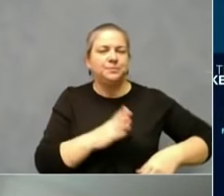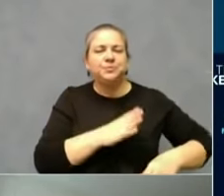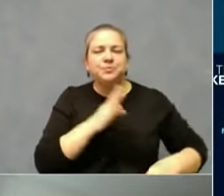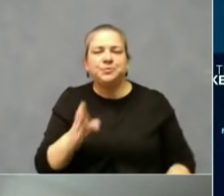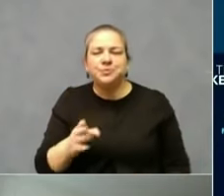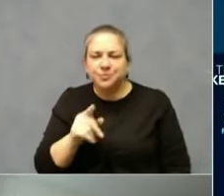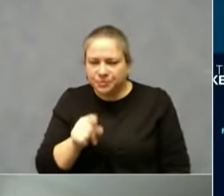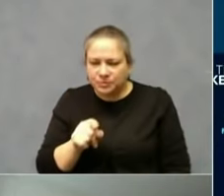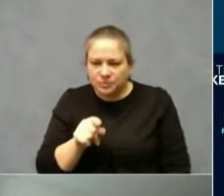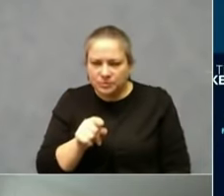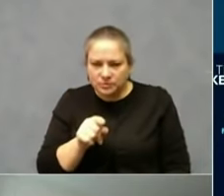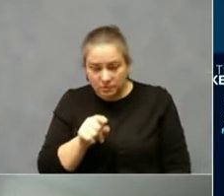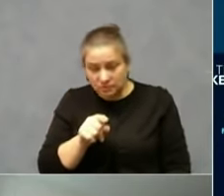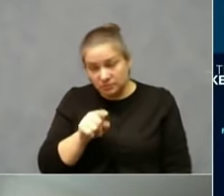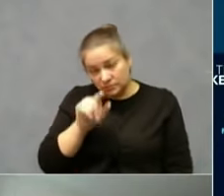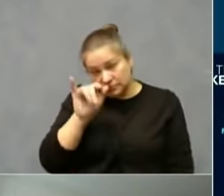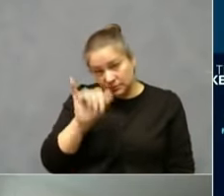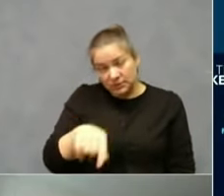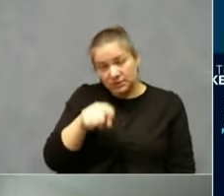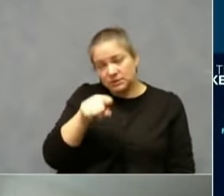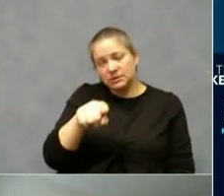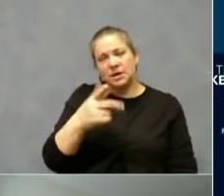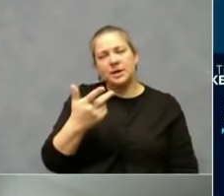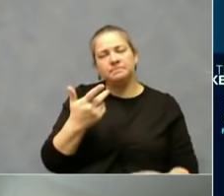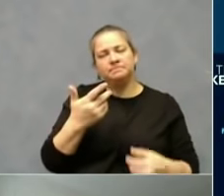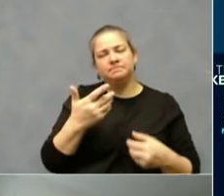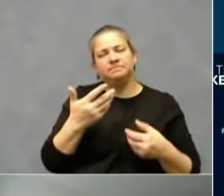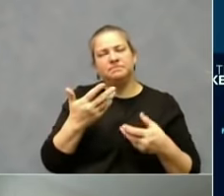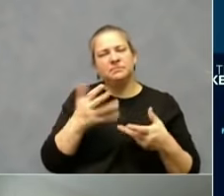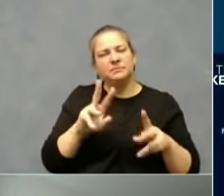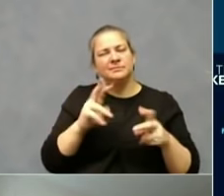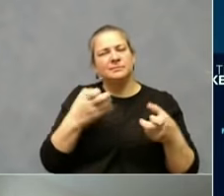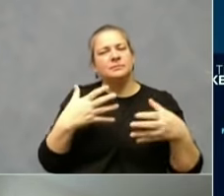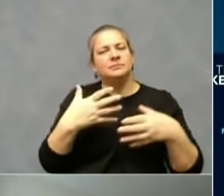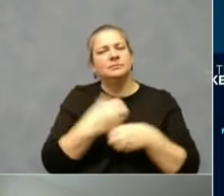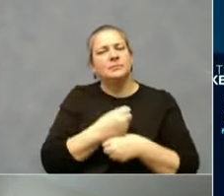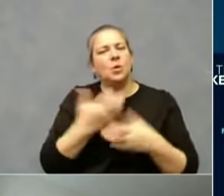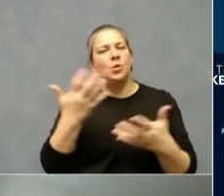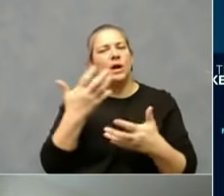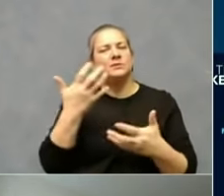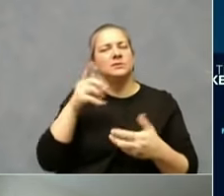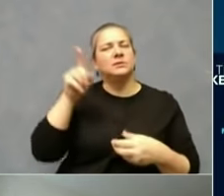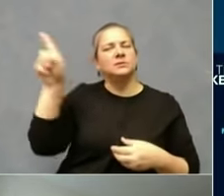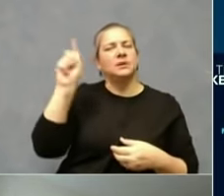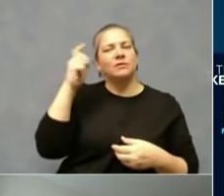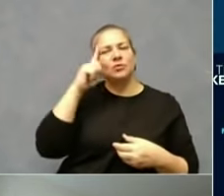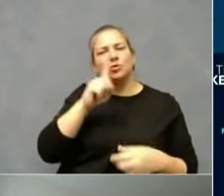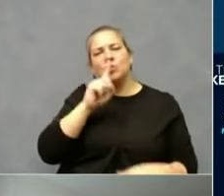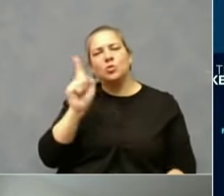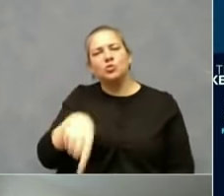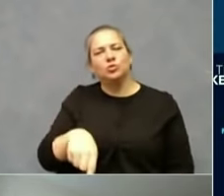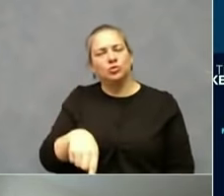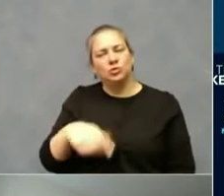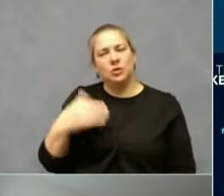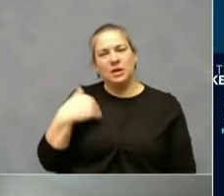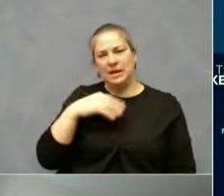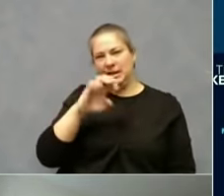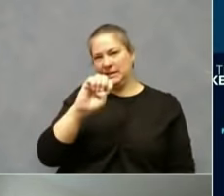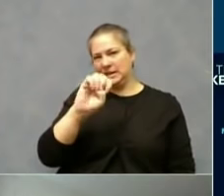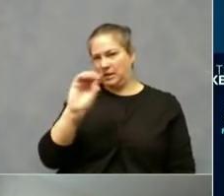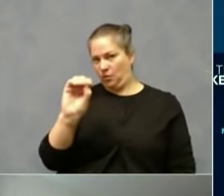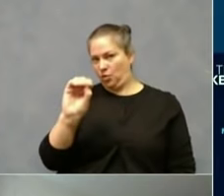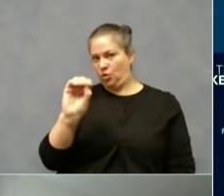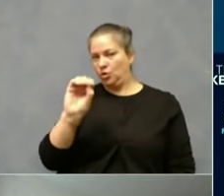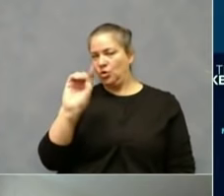This is just a summary of the measures that were in the executive order that took effect on Friday, November 20th. Additional restrictions